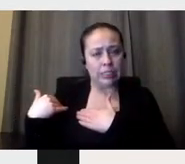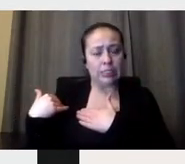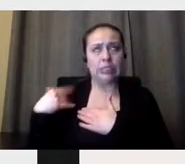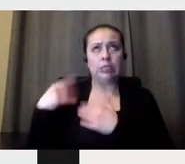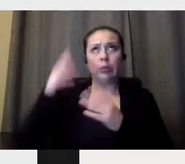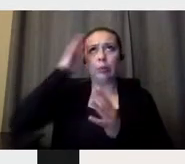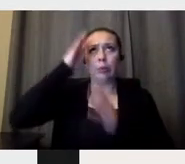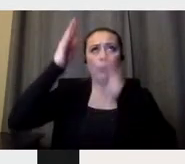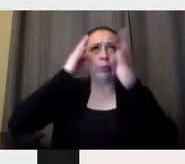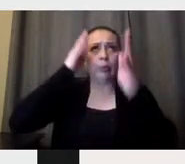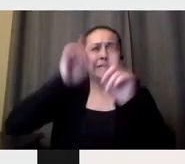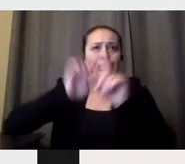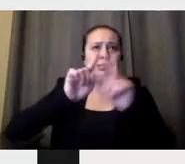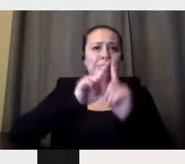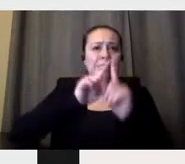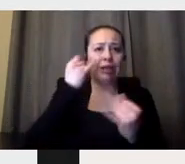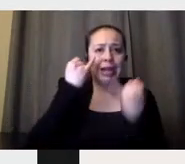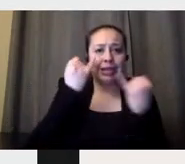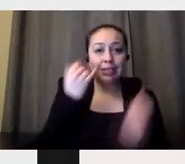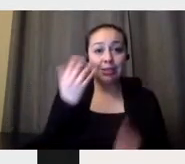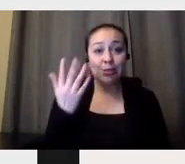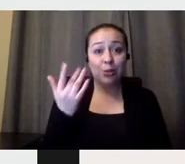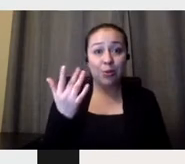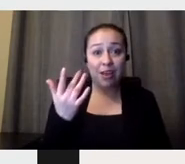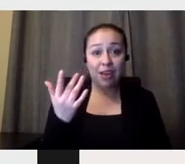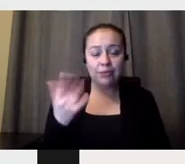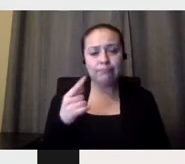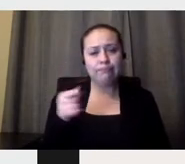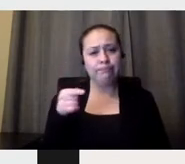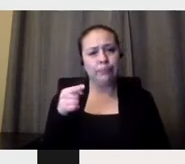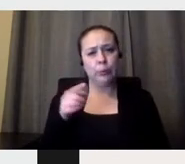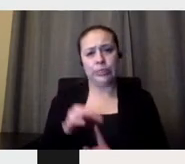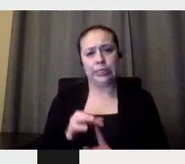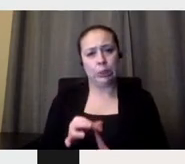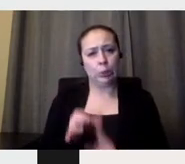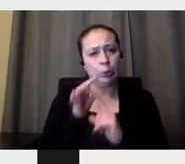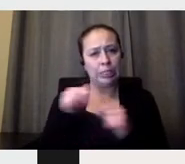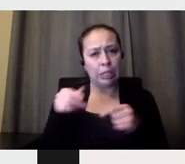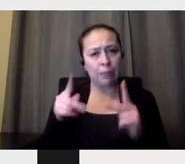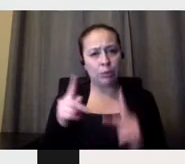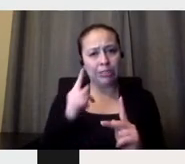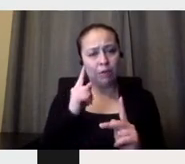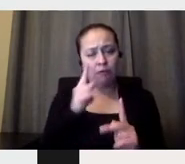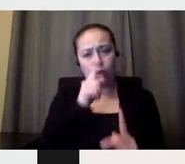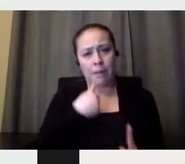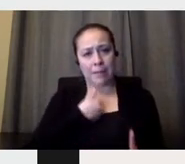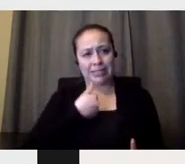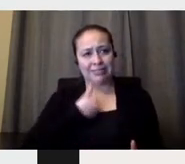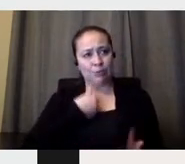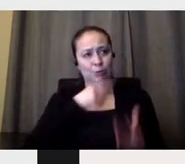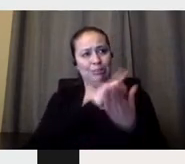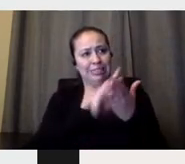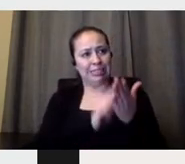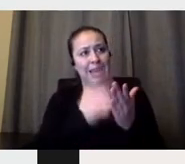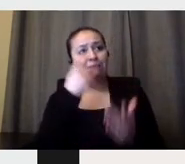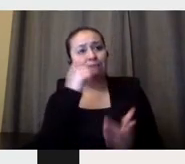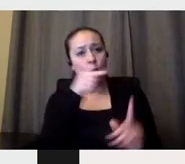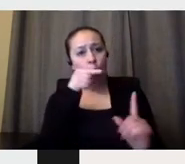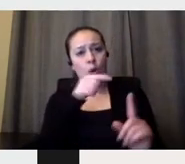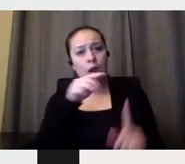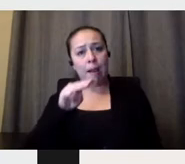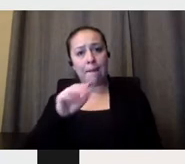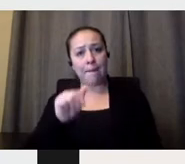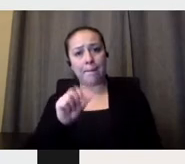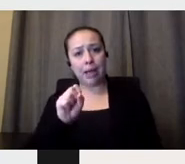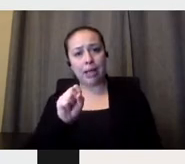because it's a unique opportunity to design for Massimo. I don't know nobody that they have the opportunity to design